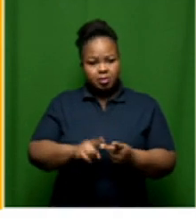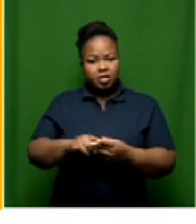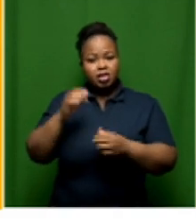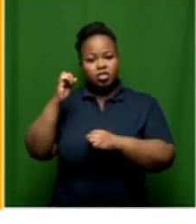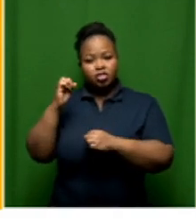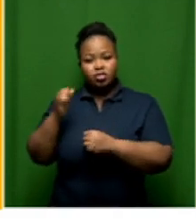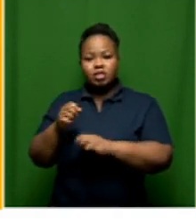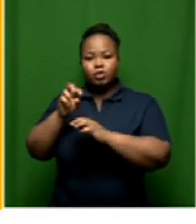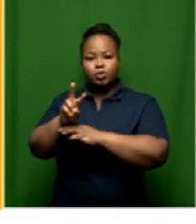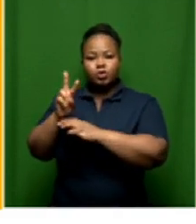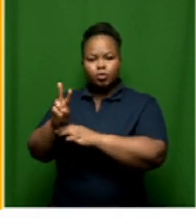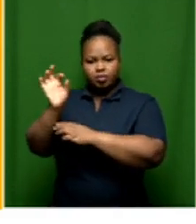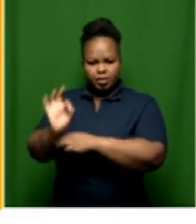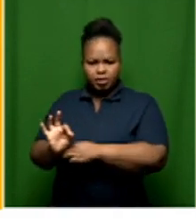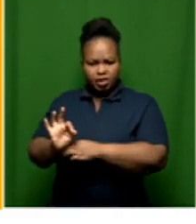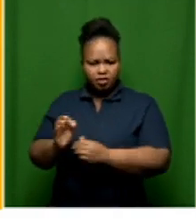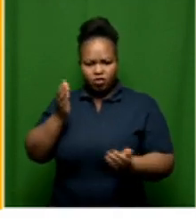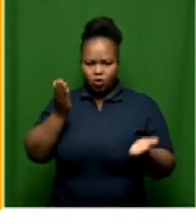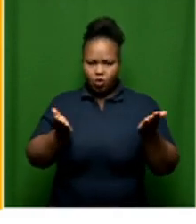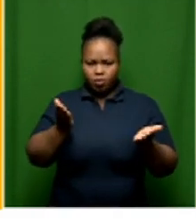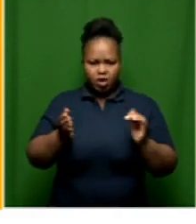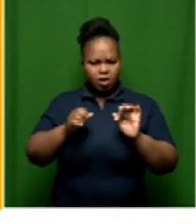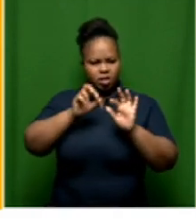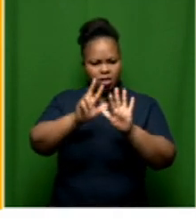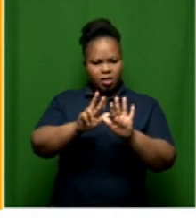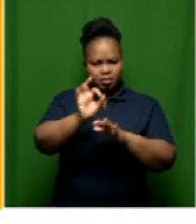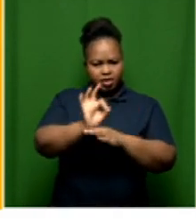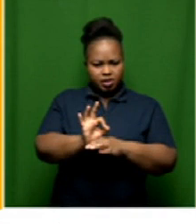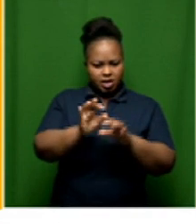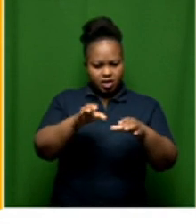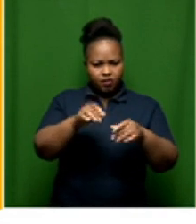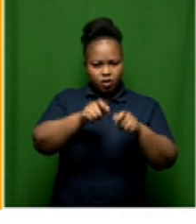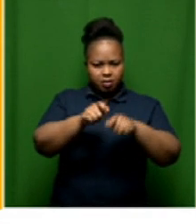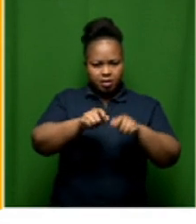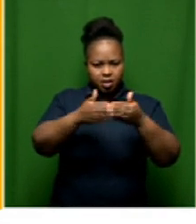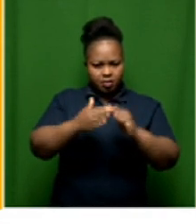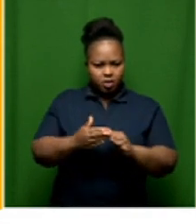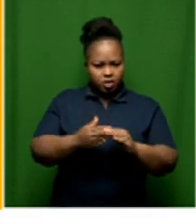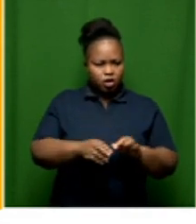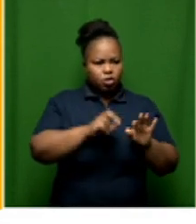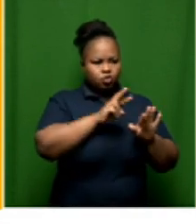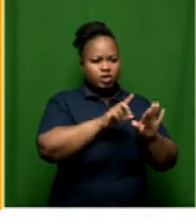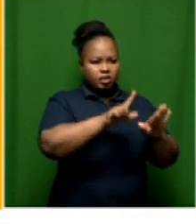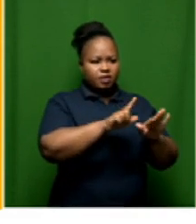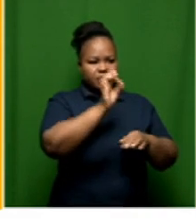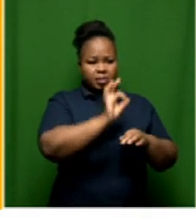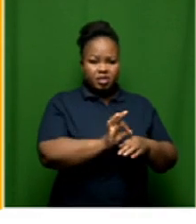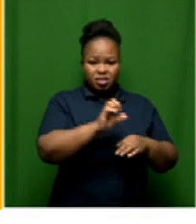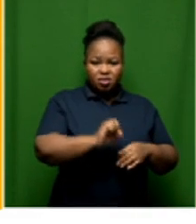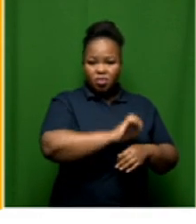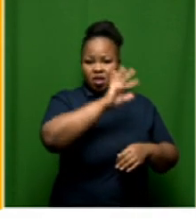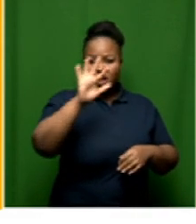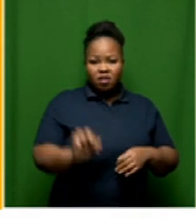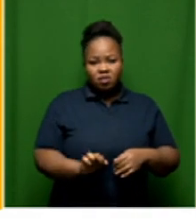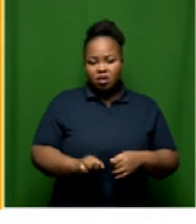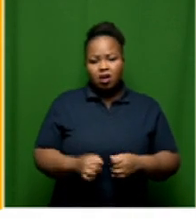at 22 percent. Now, if you compare that 8 percent to the 27 percent that South Africa is consuming, it's a very